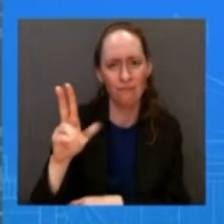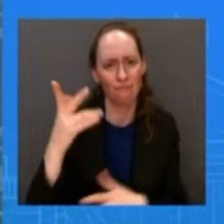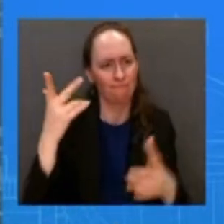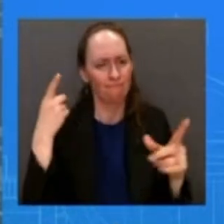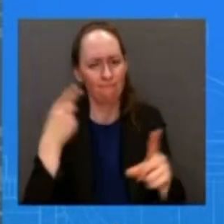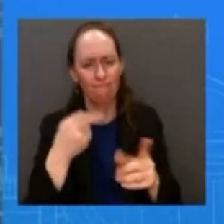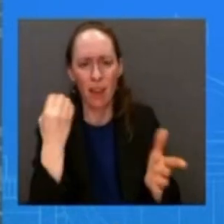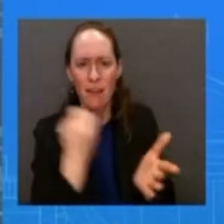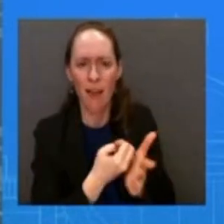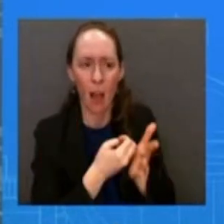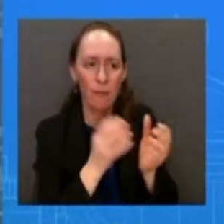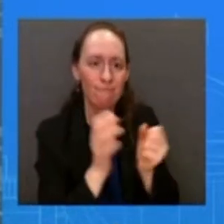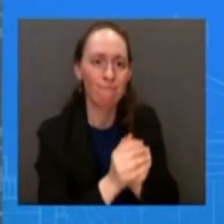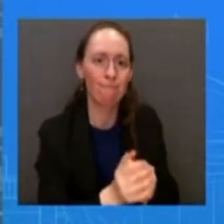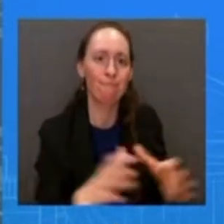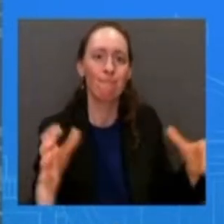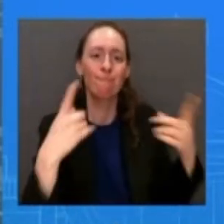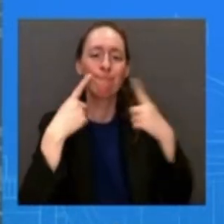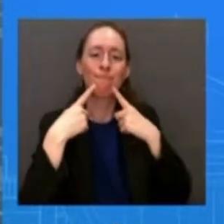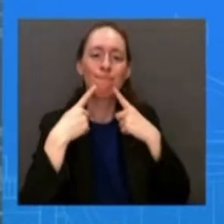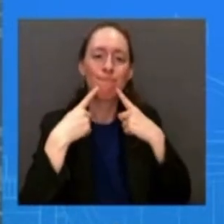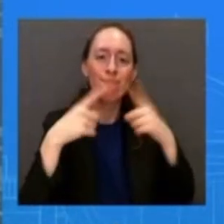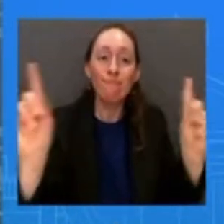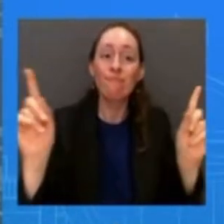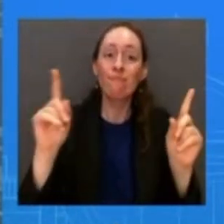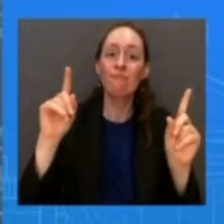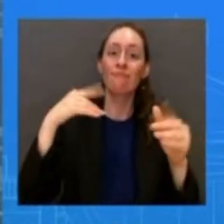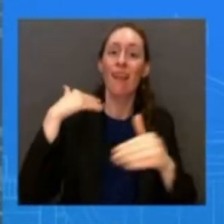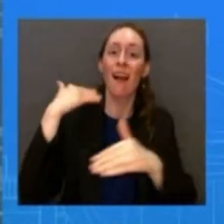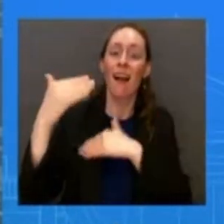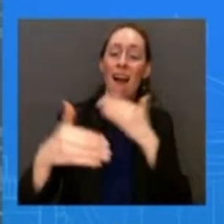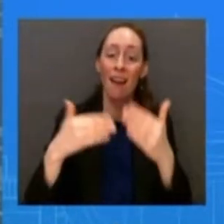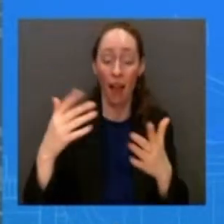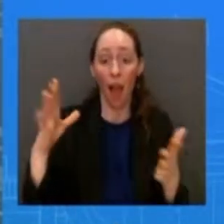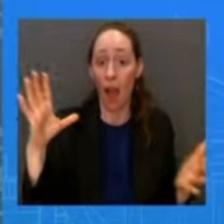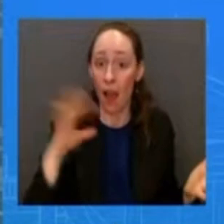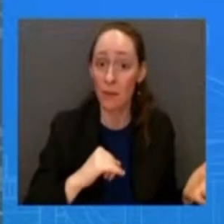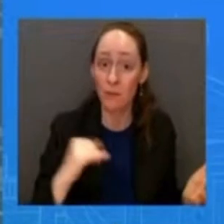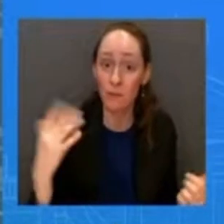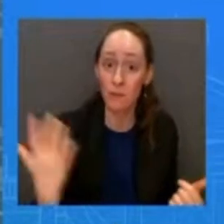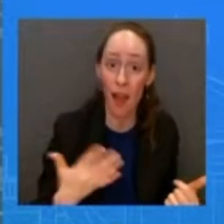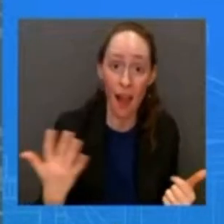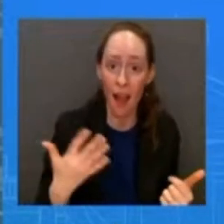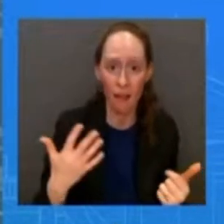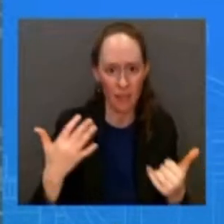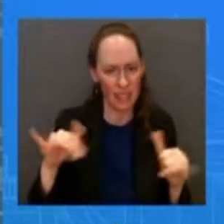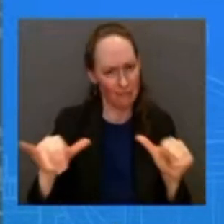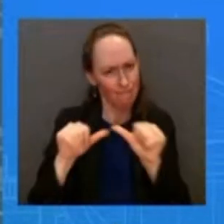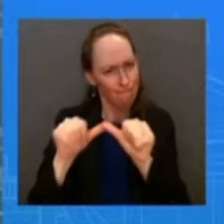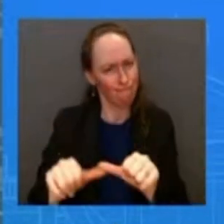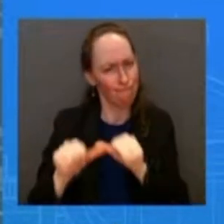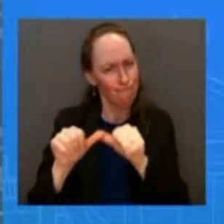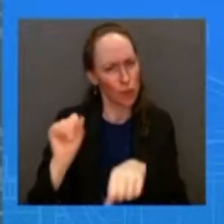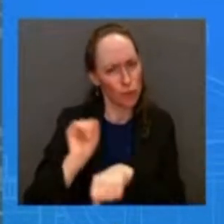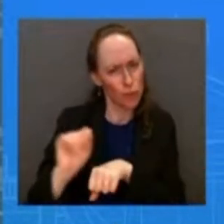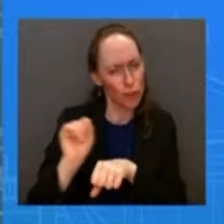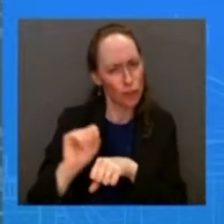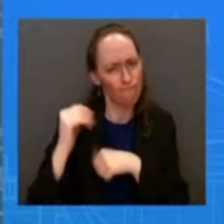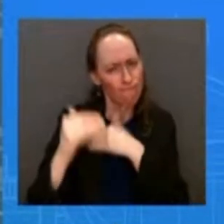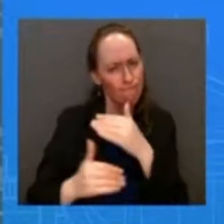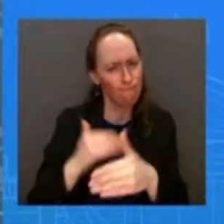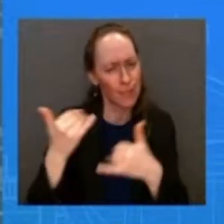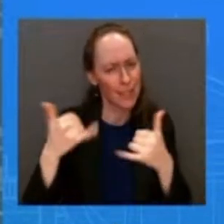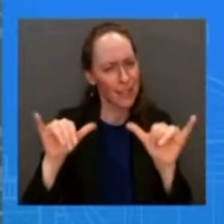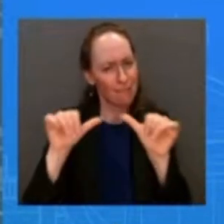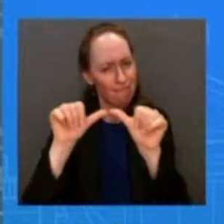we have made and guess what he wants to continue that progress he wants to continue to move forward to make sure that we lower the deficit which he